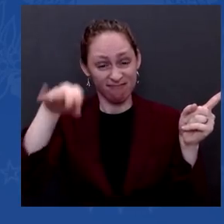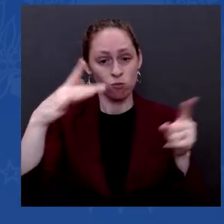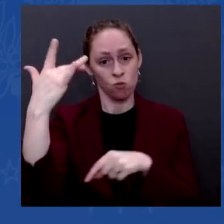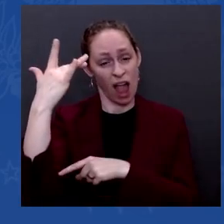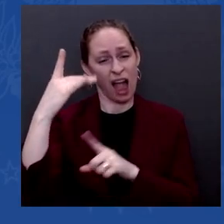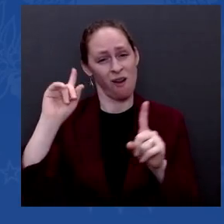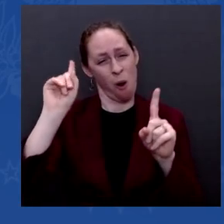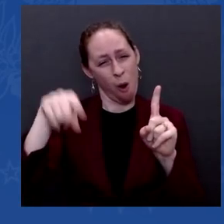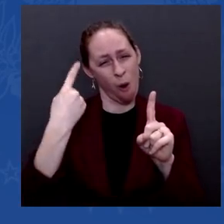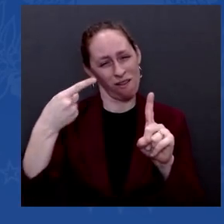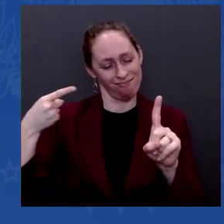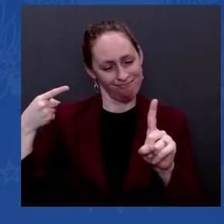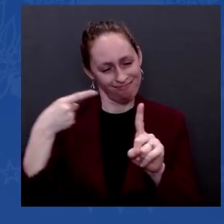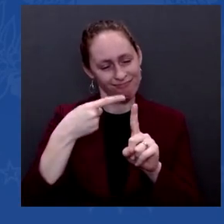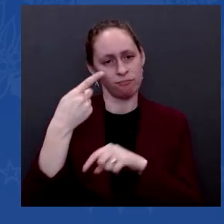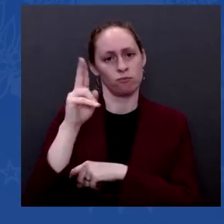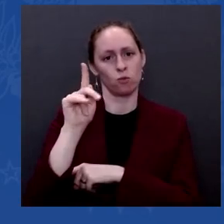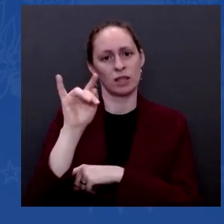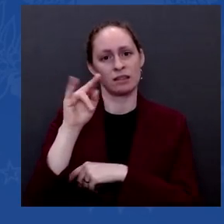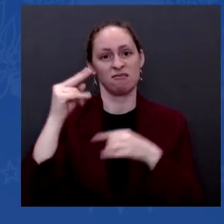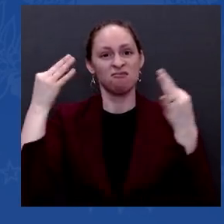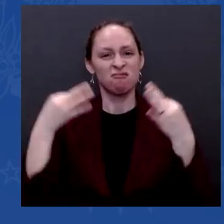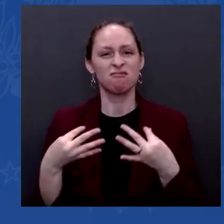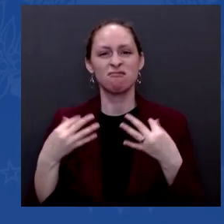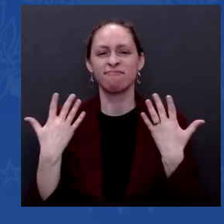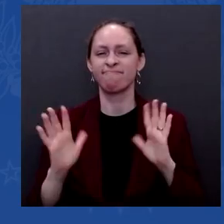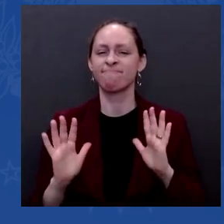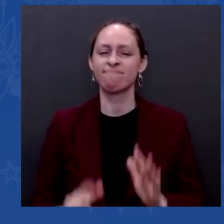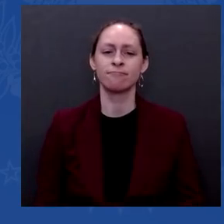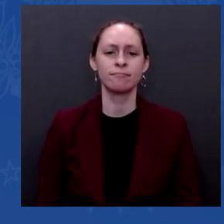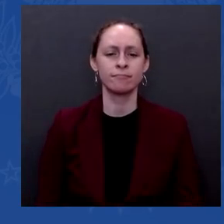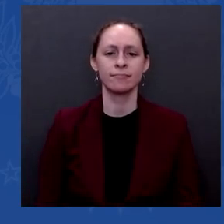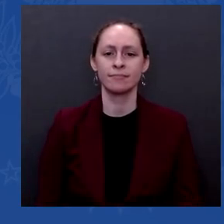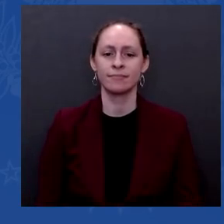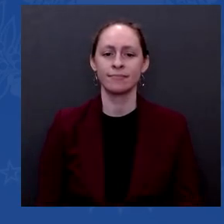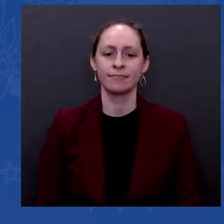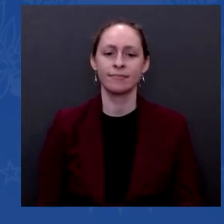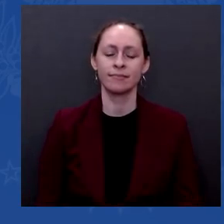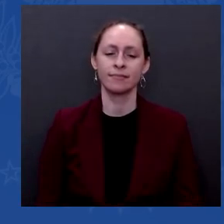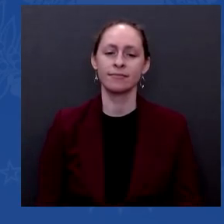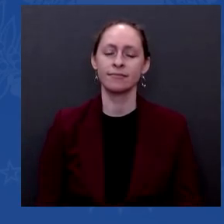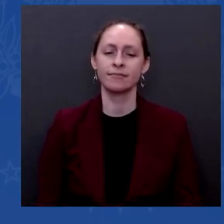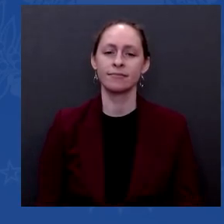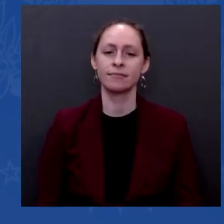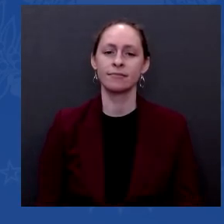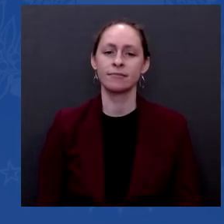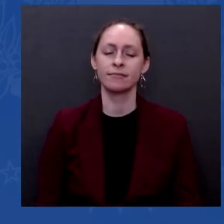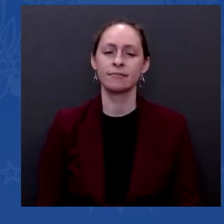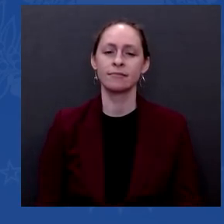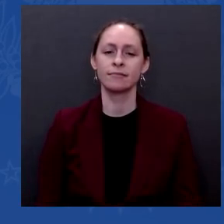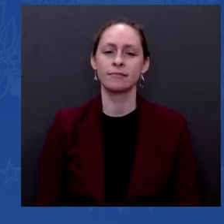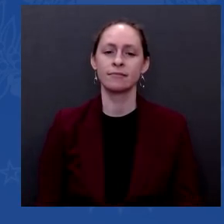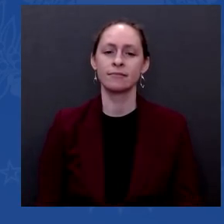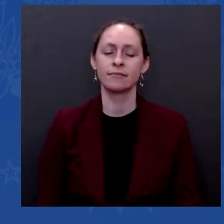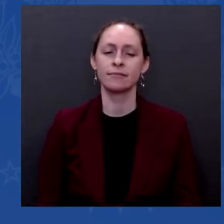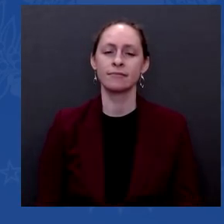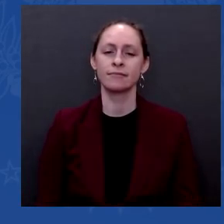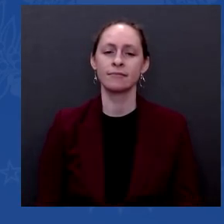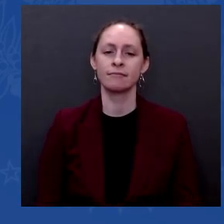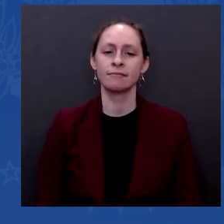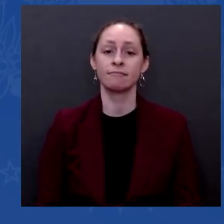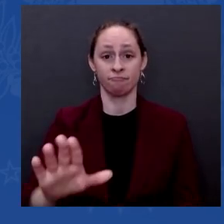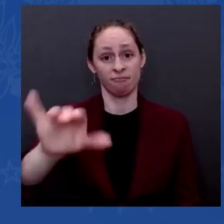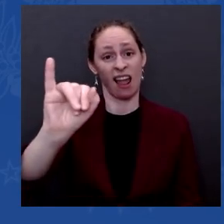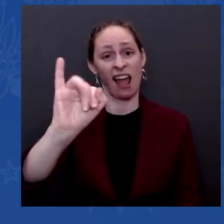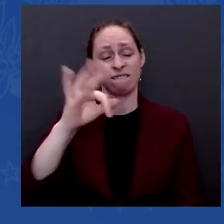example, for him to move in and occupy the whole country, particularly from the north, from Belarus, it's —